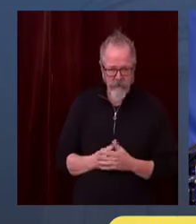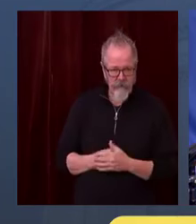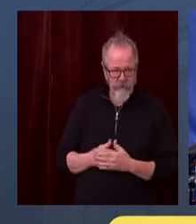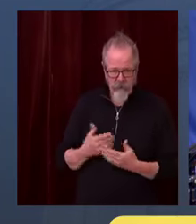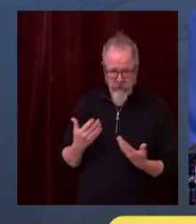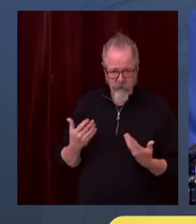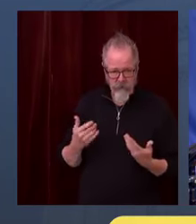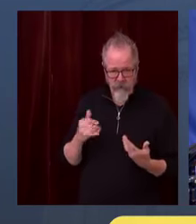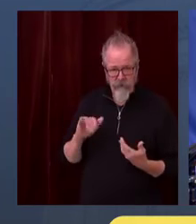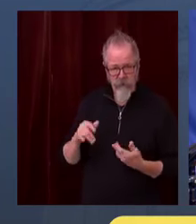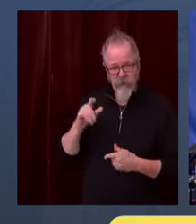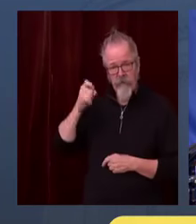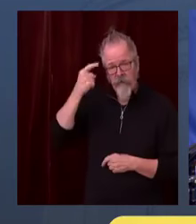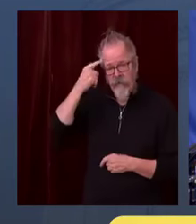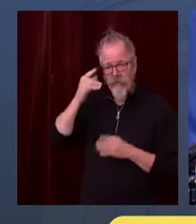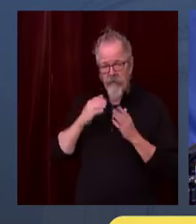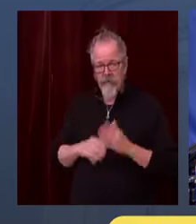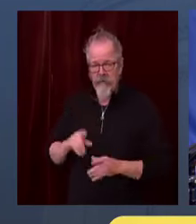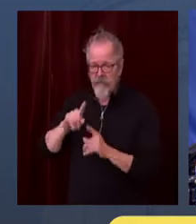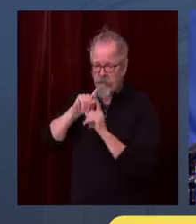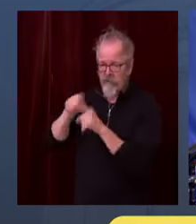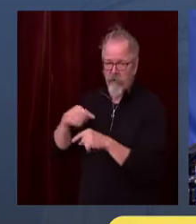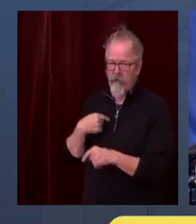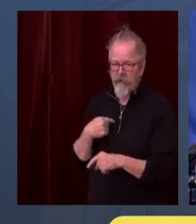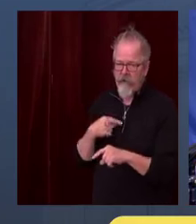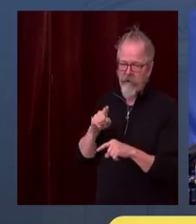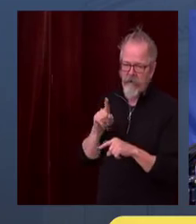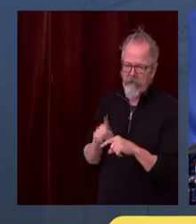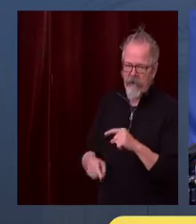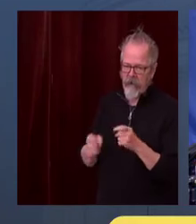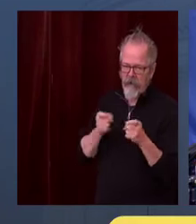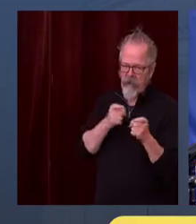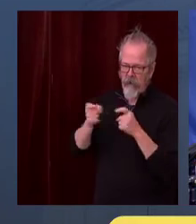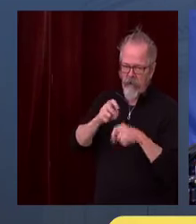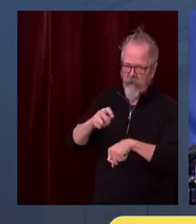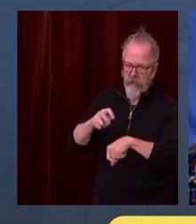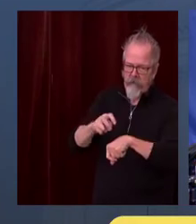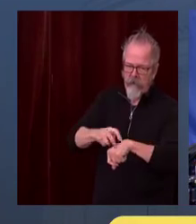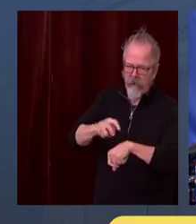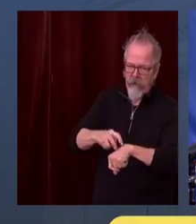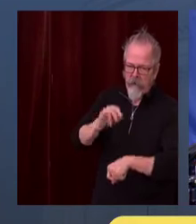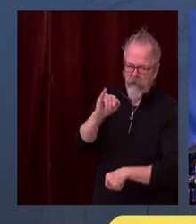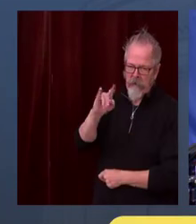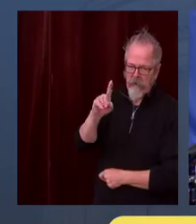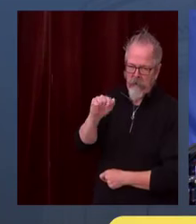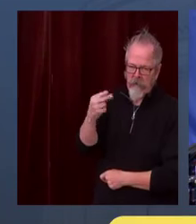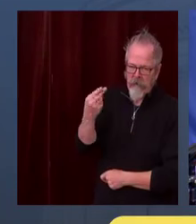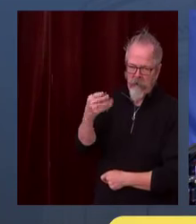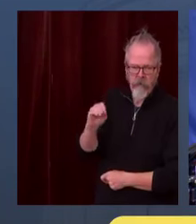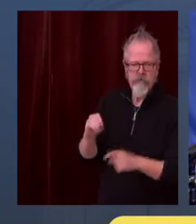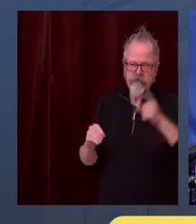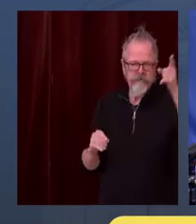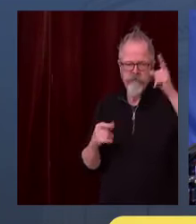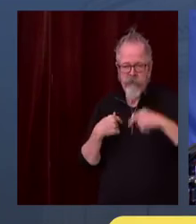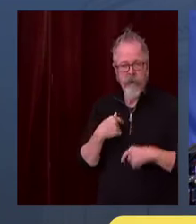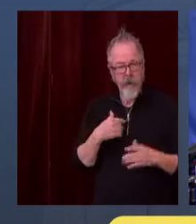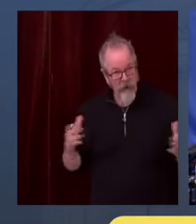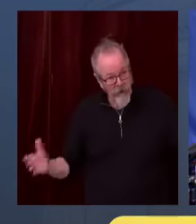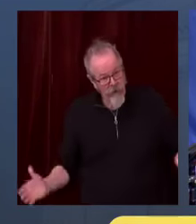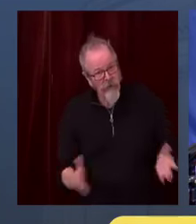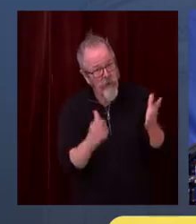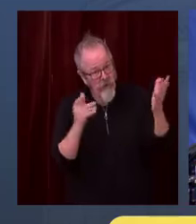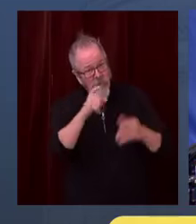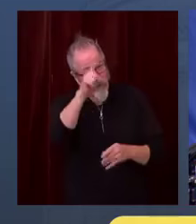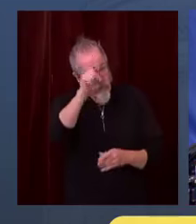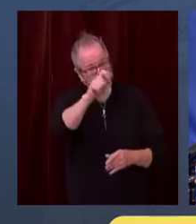is because Idaho, frankly, has not done some of the things that we have found successful. I was stunned at